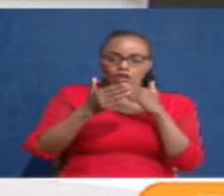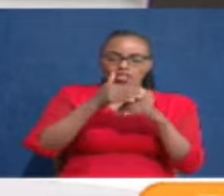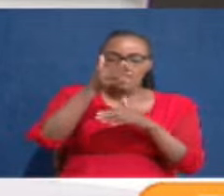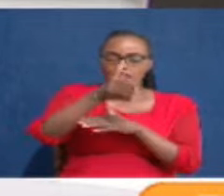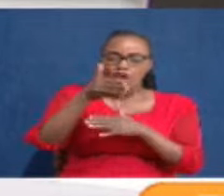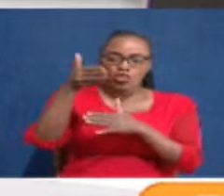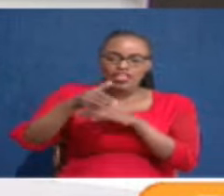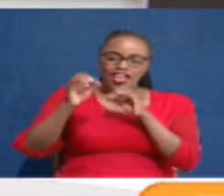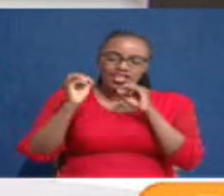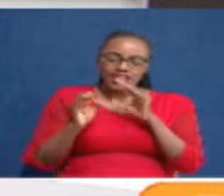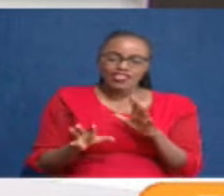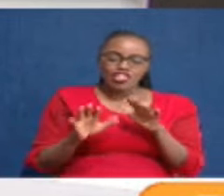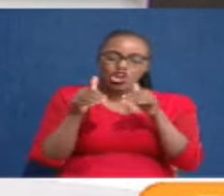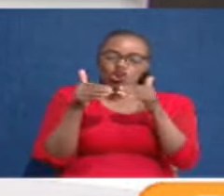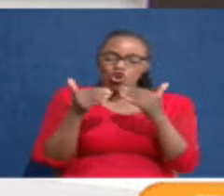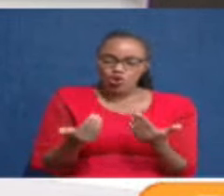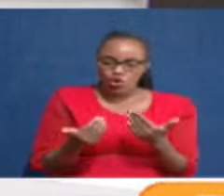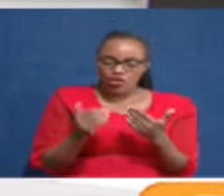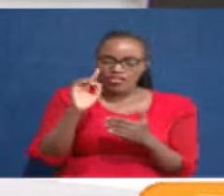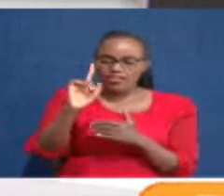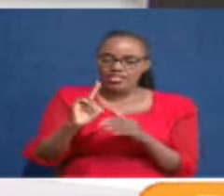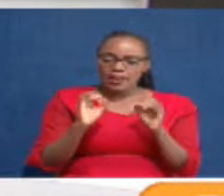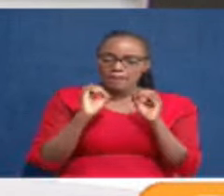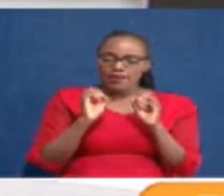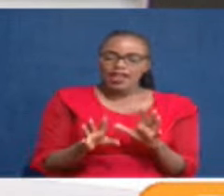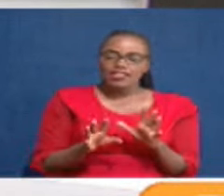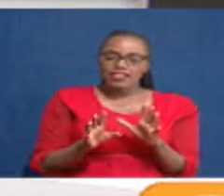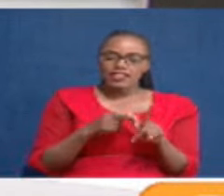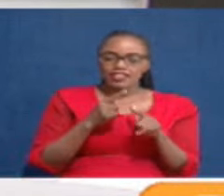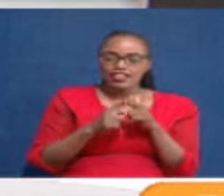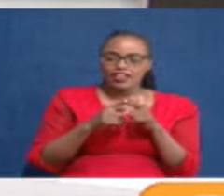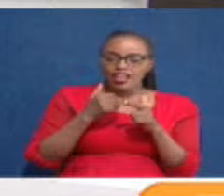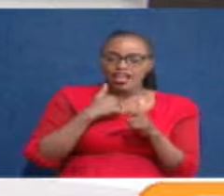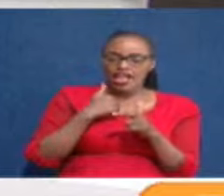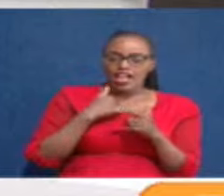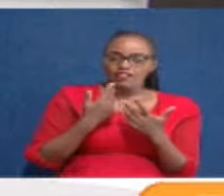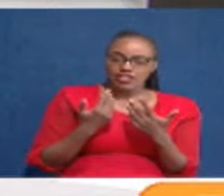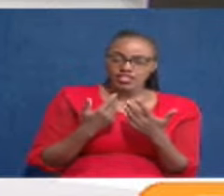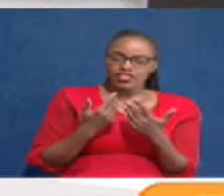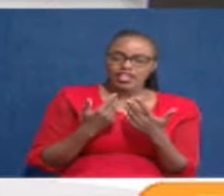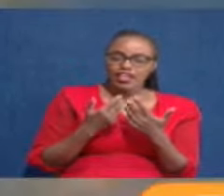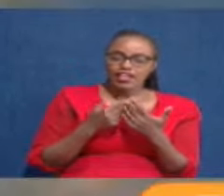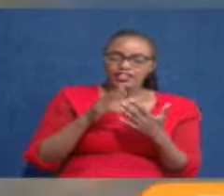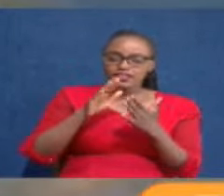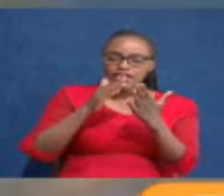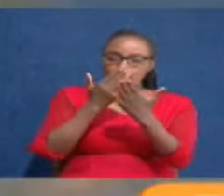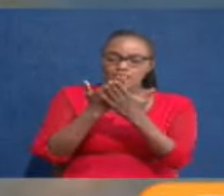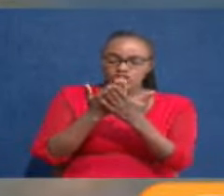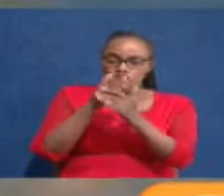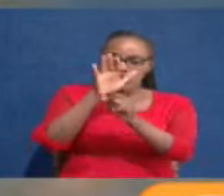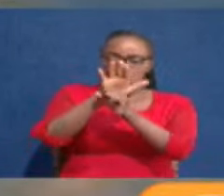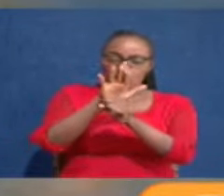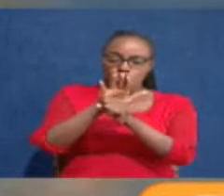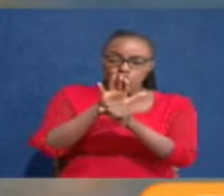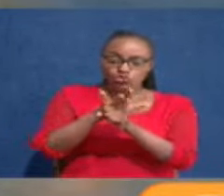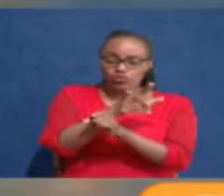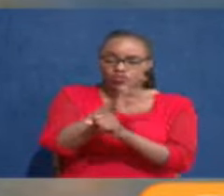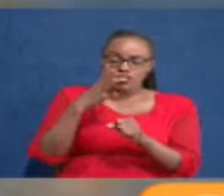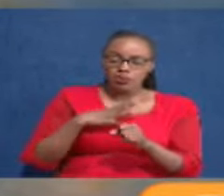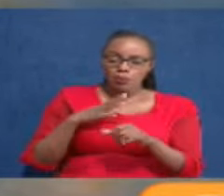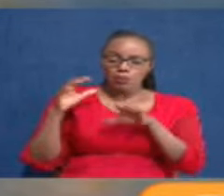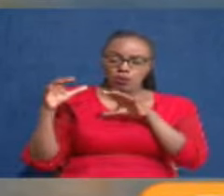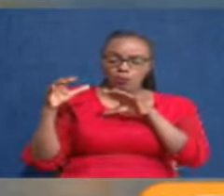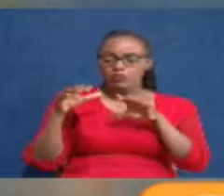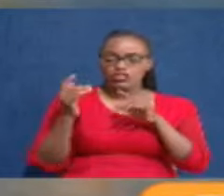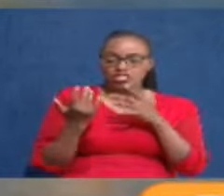attended or rather they were not attended for the written submissions majority of them were opposed to the